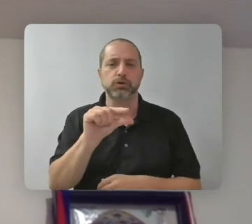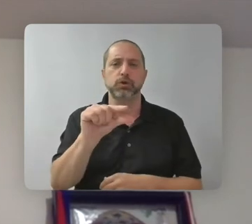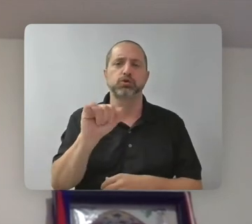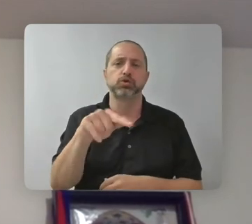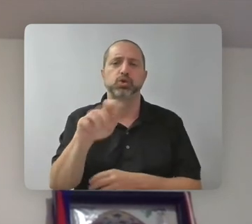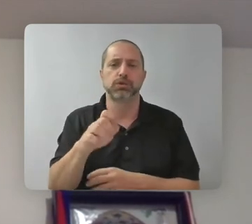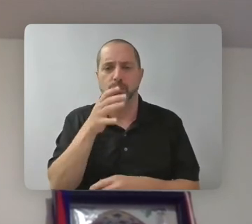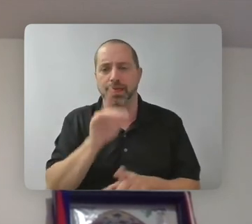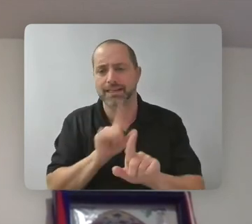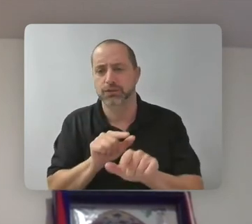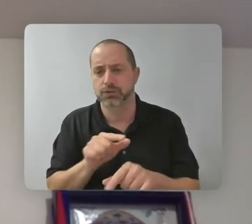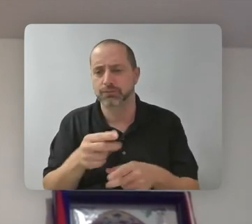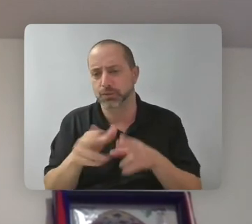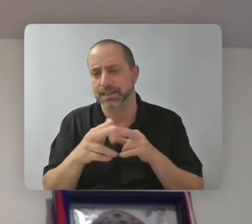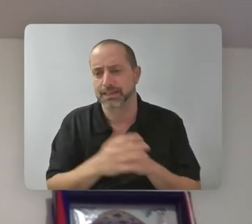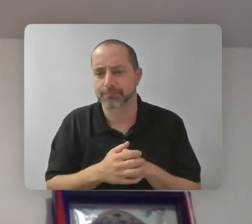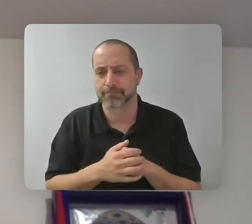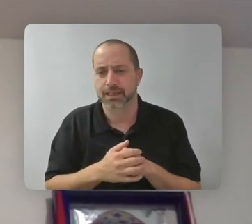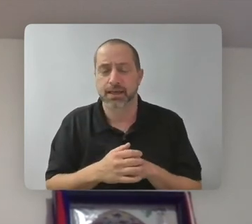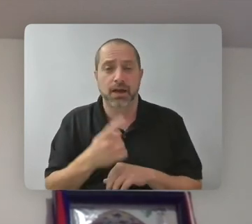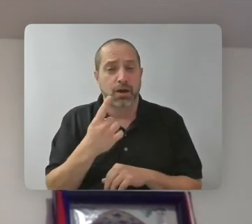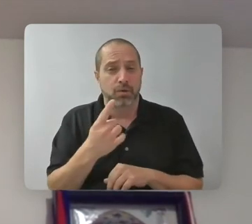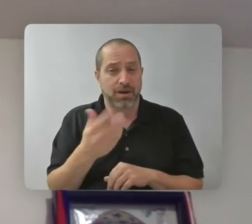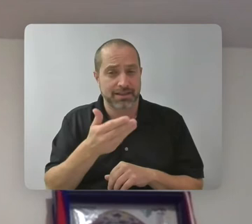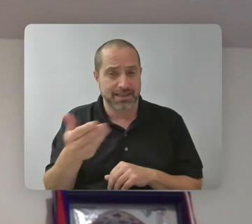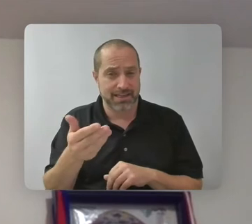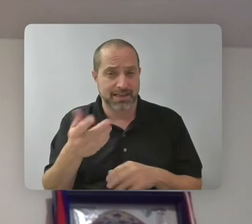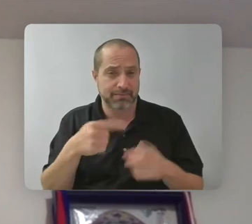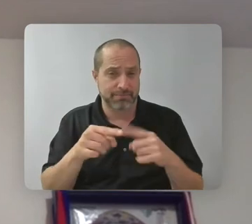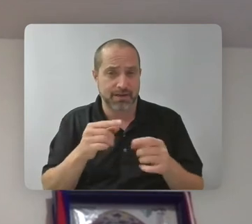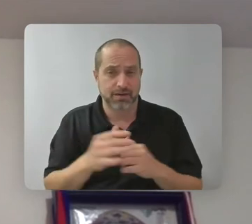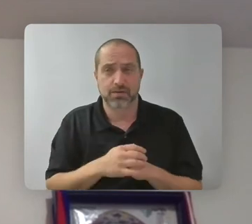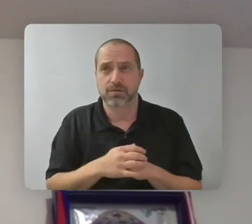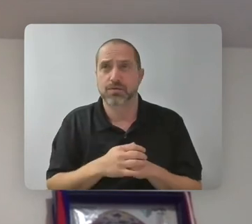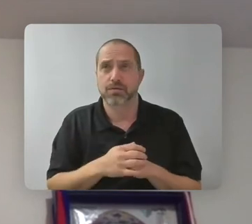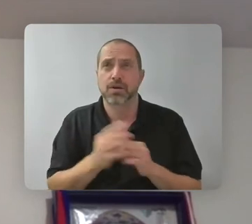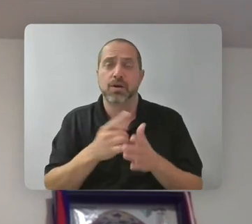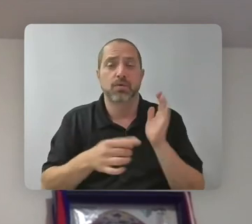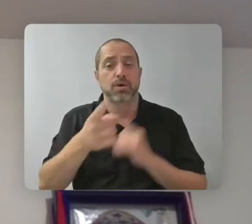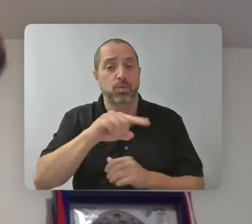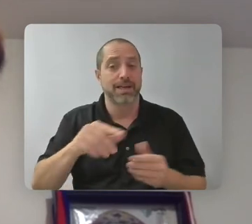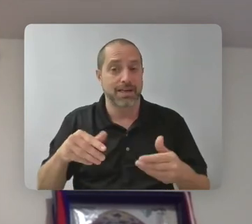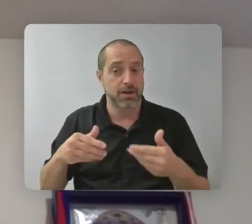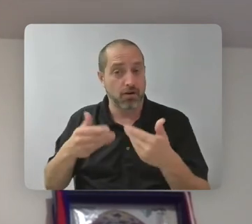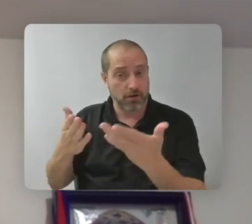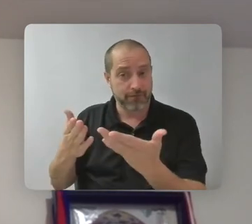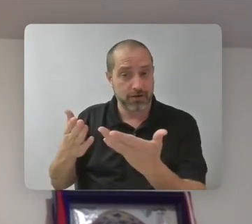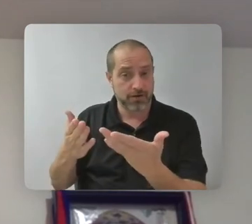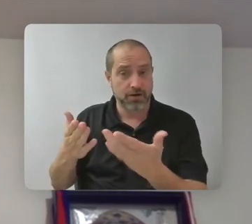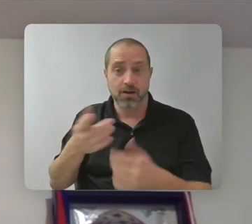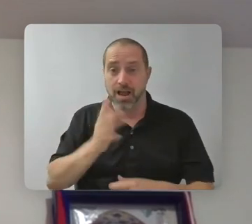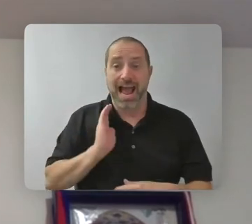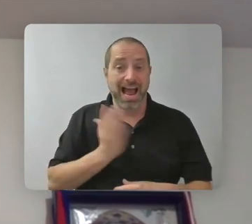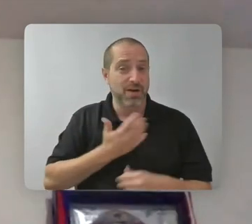about what we have to offer is the fact that, like, we've lived an entire life or people